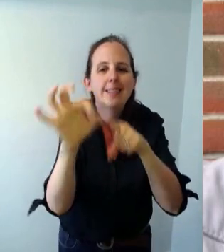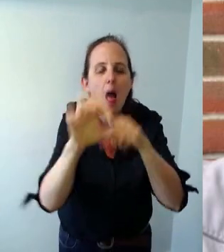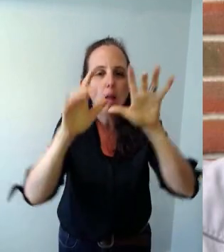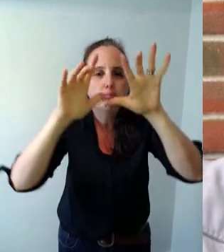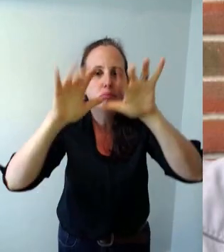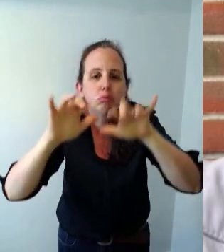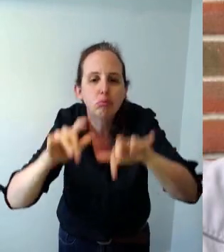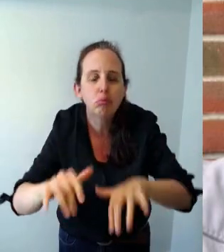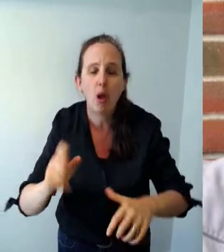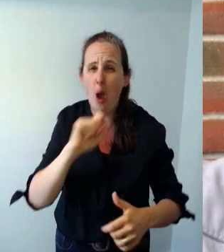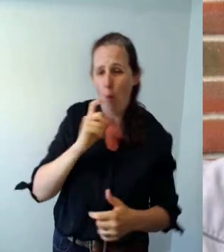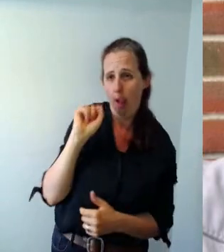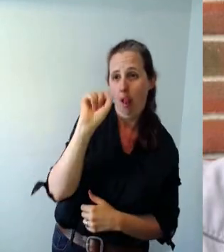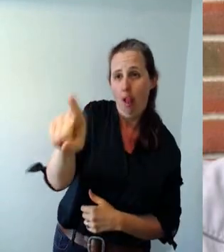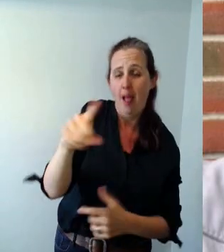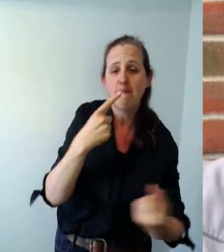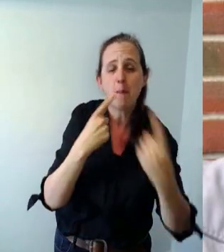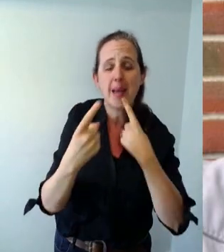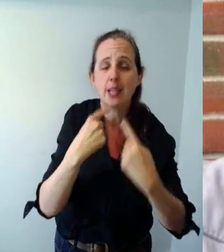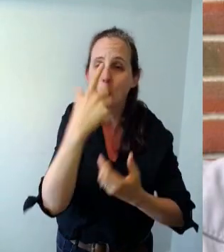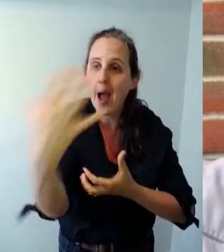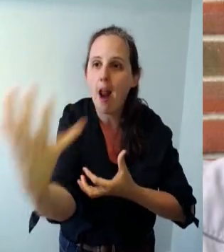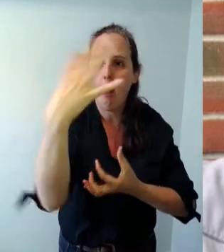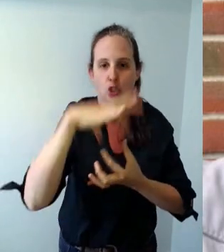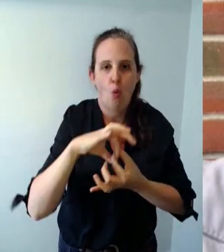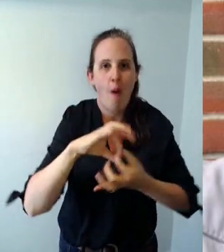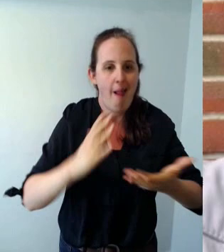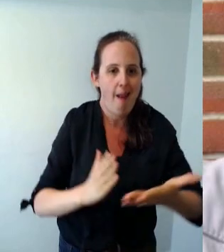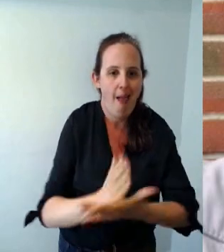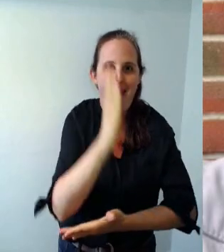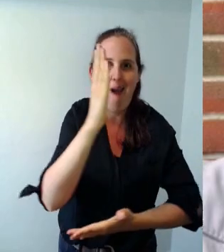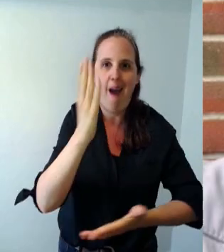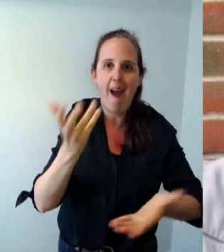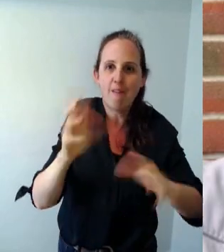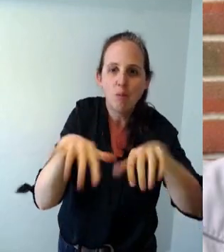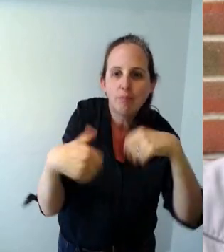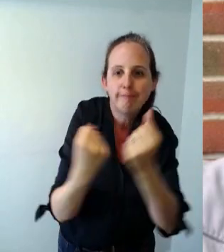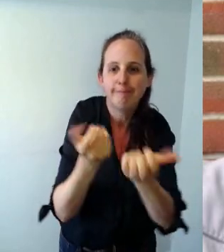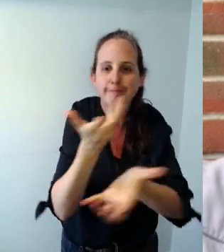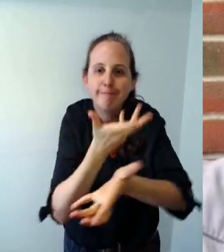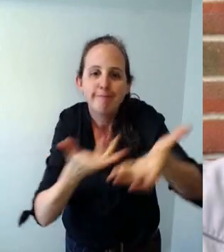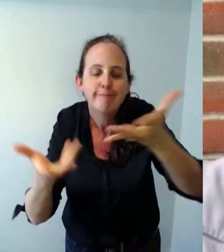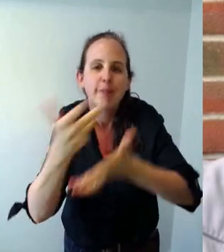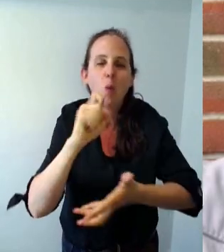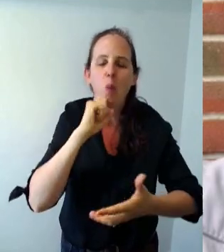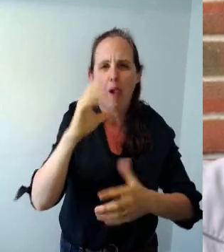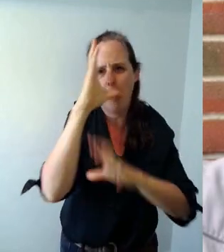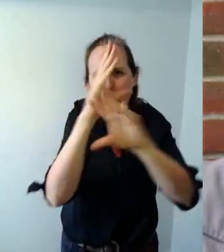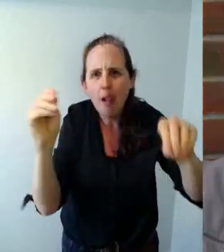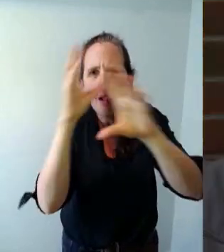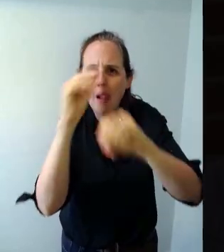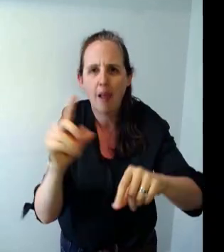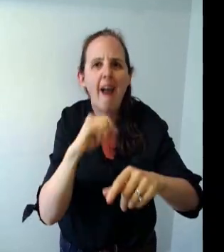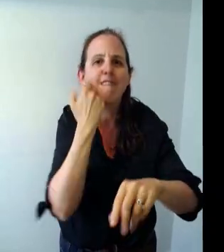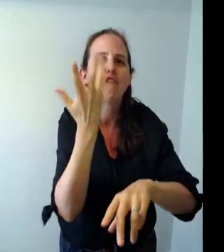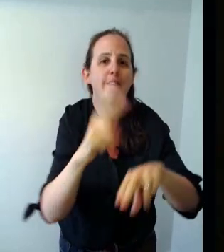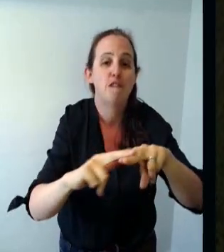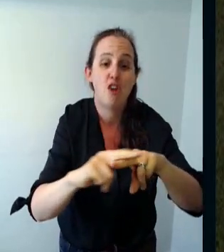the information you need to join us on the live and all about the post that we'll be updating each friday